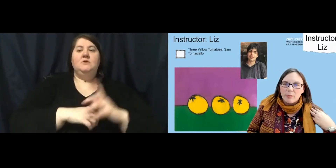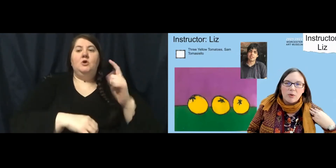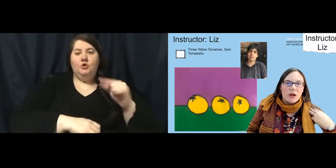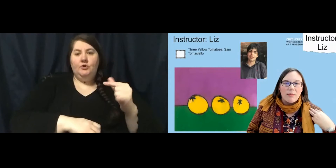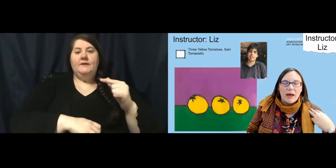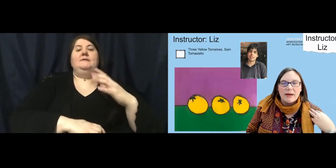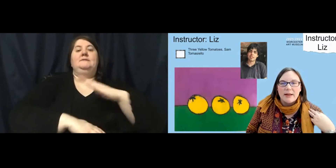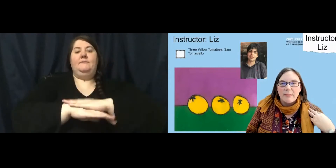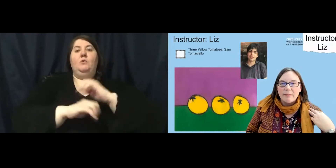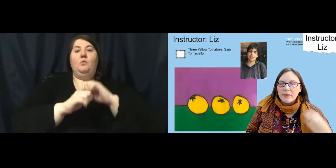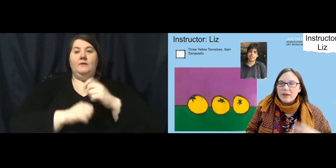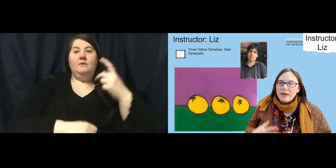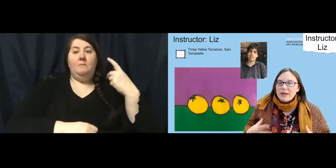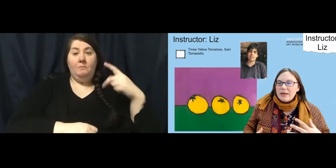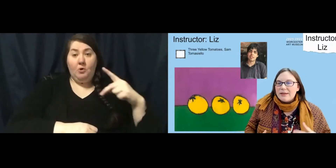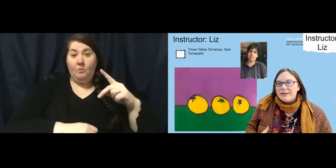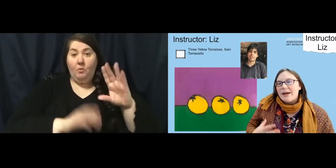a purple wall behind them.